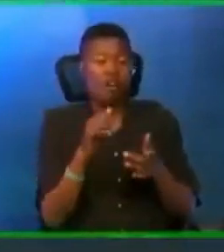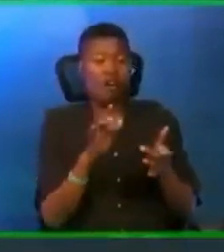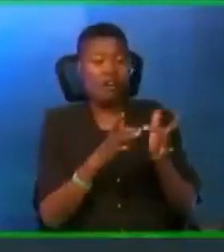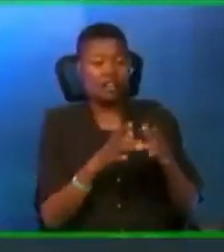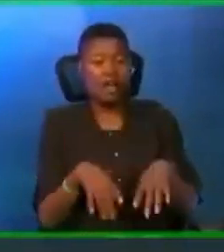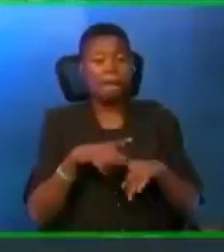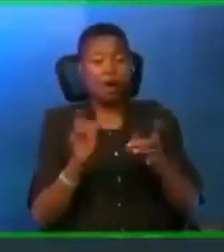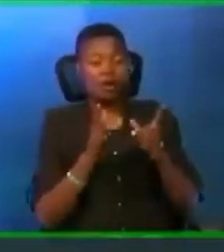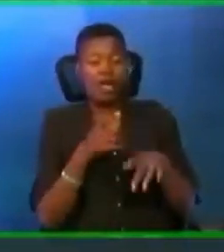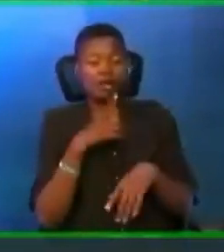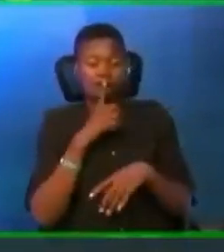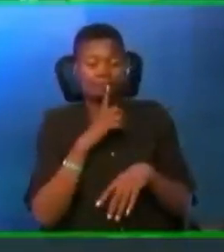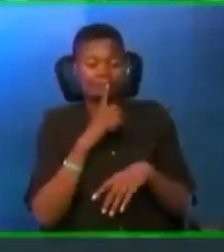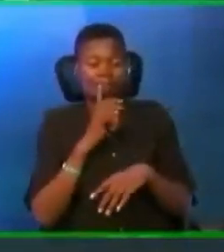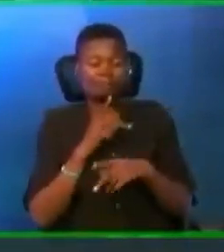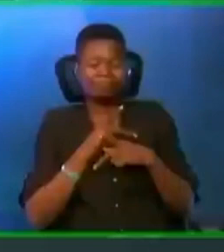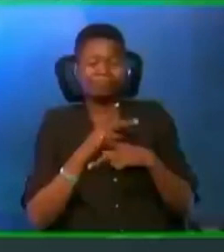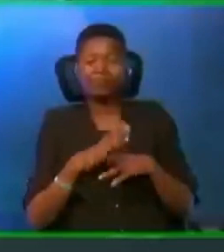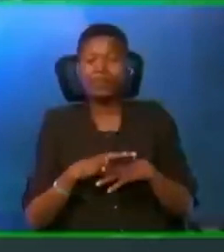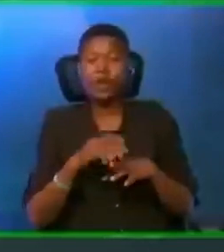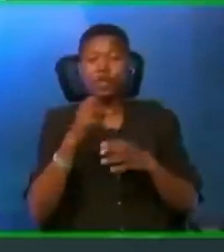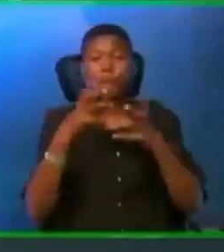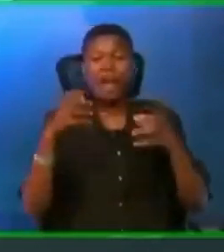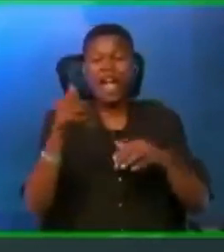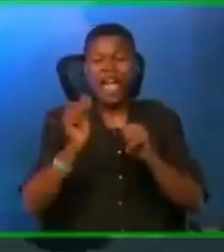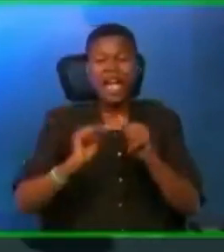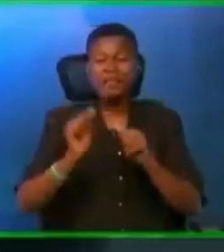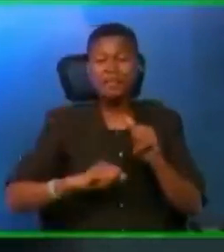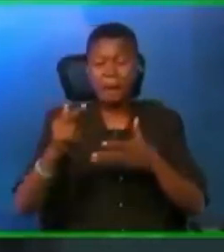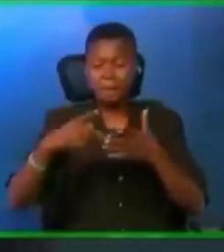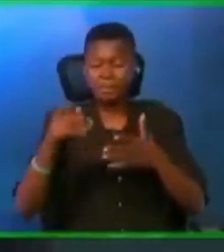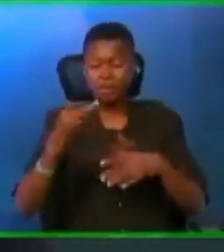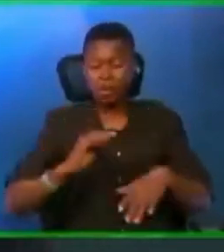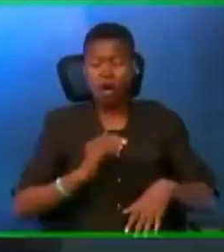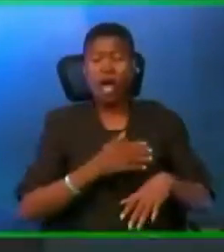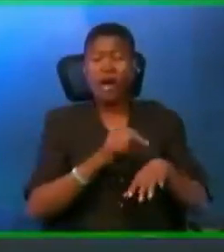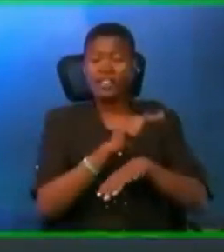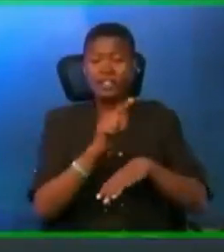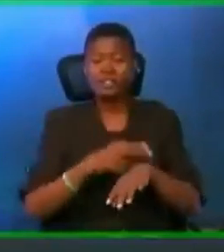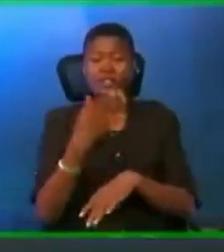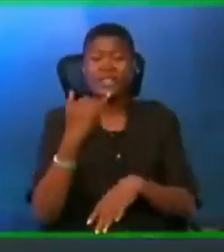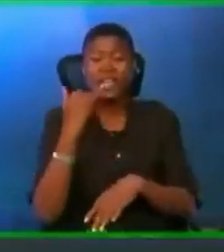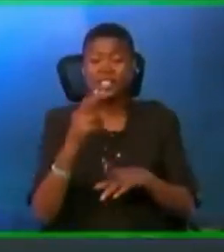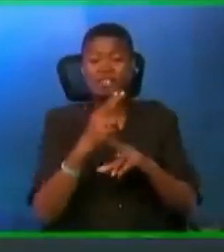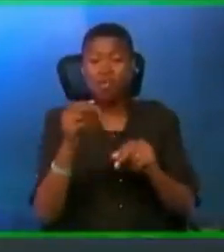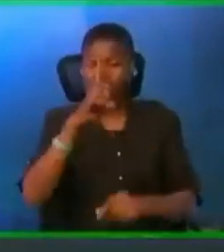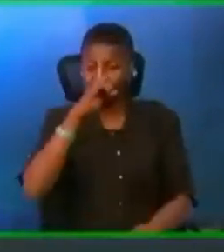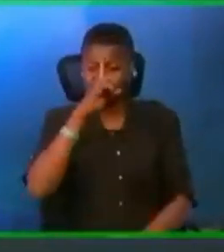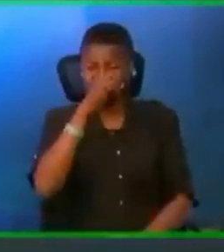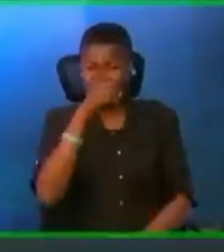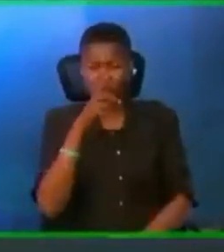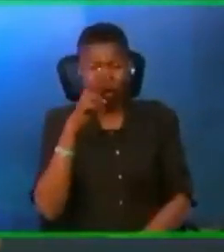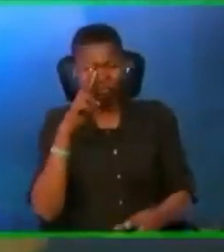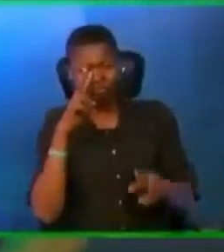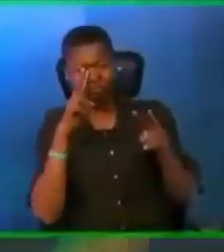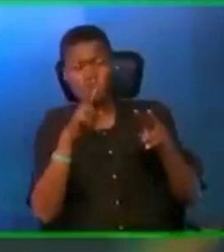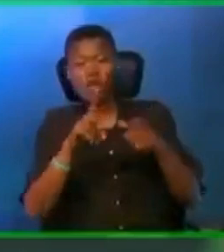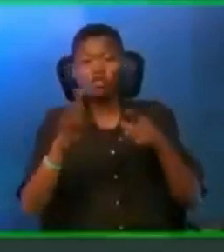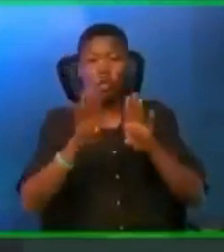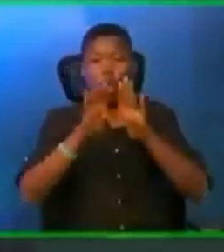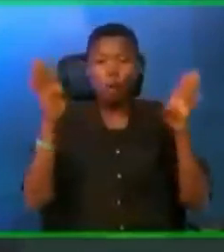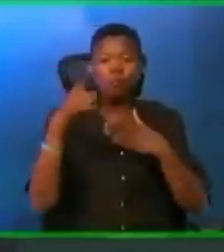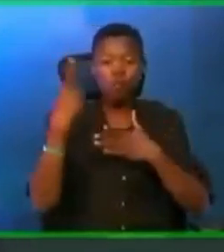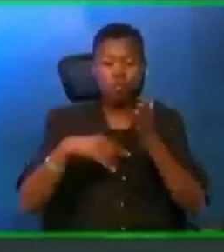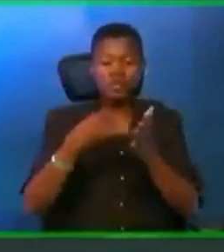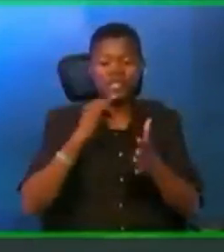every, almost every aspect of our nation. There is no insight to unravel what it will take to